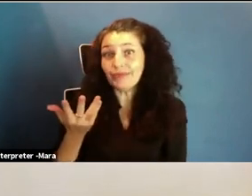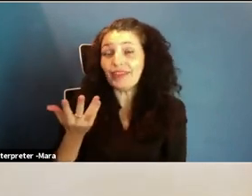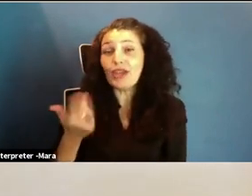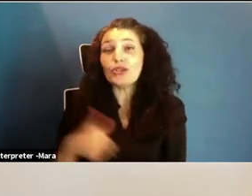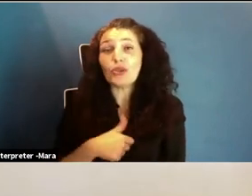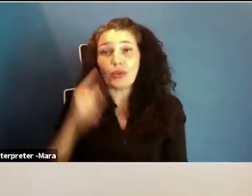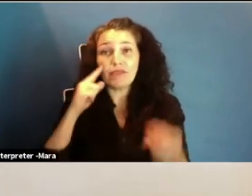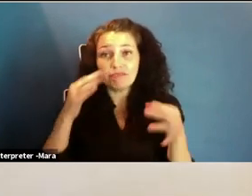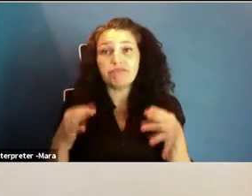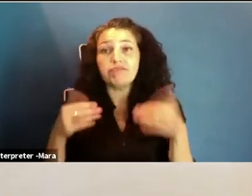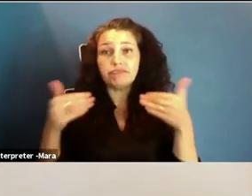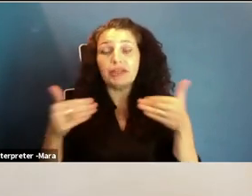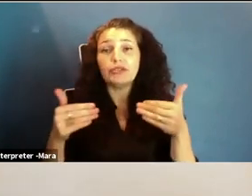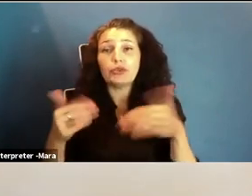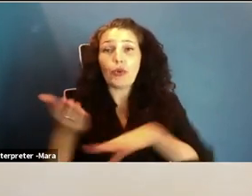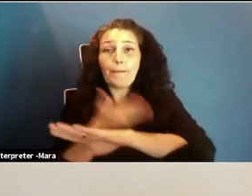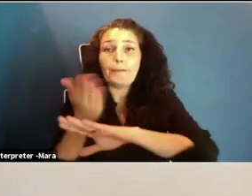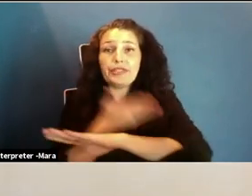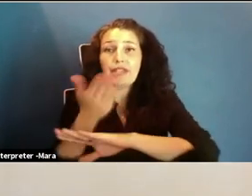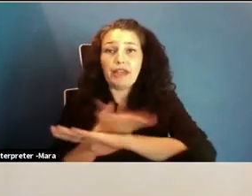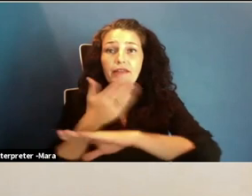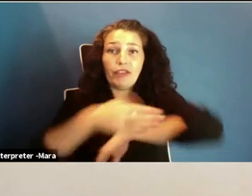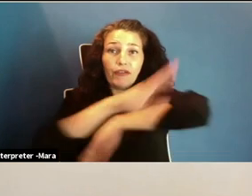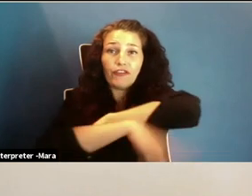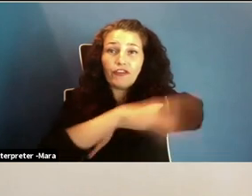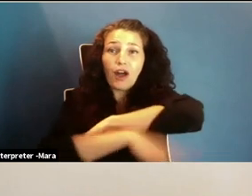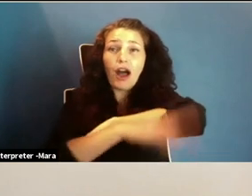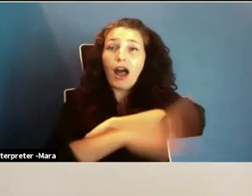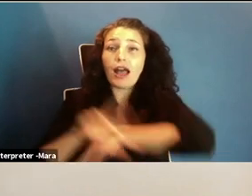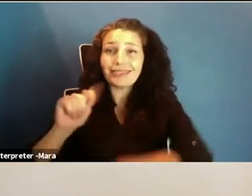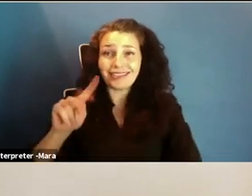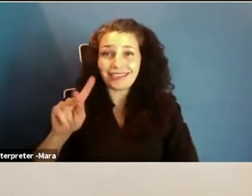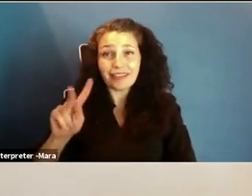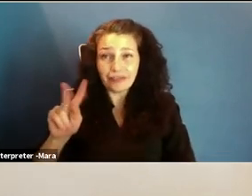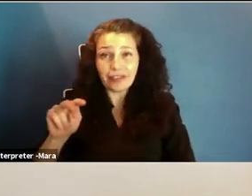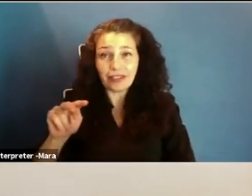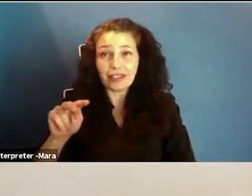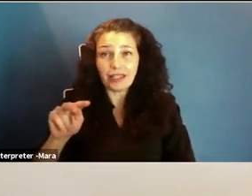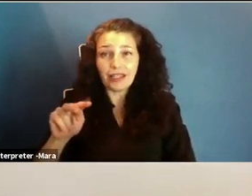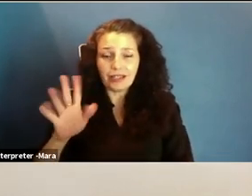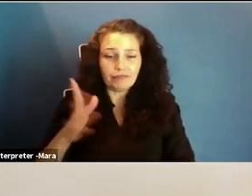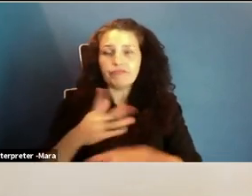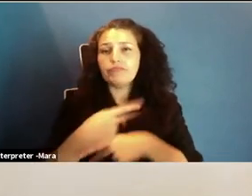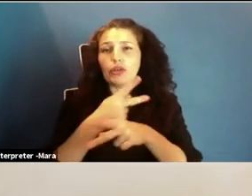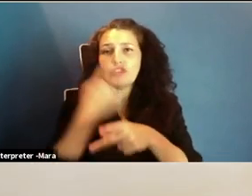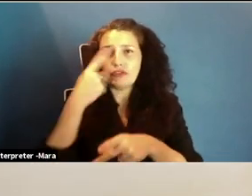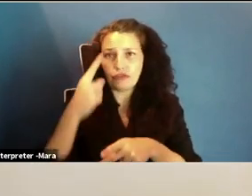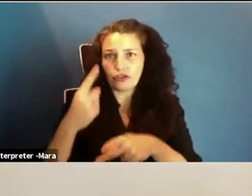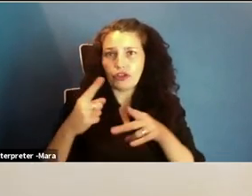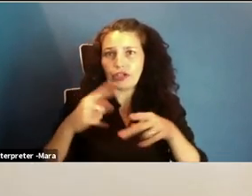television programs made for kids and in the spring we updated our research on